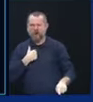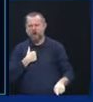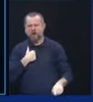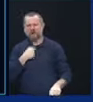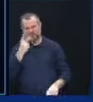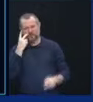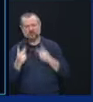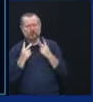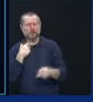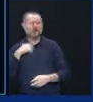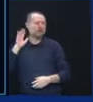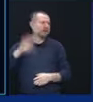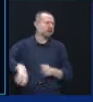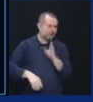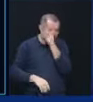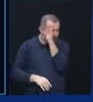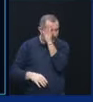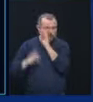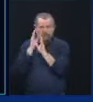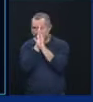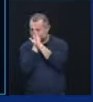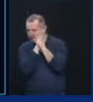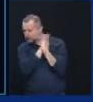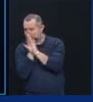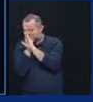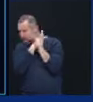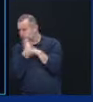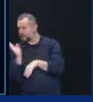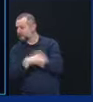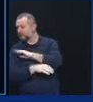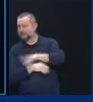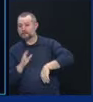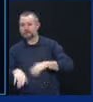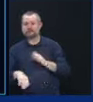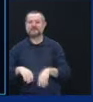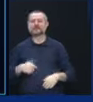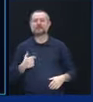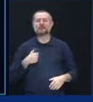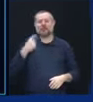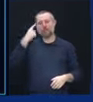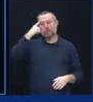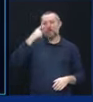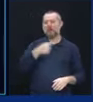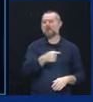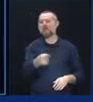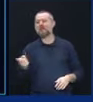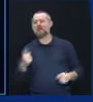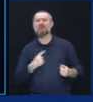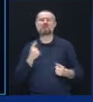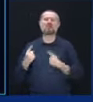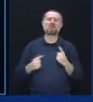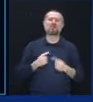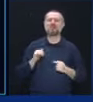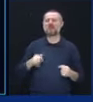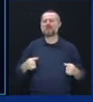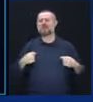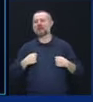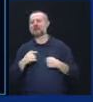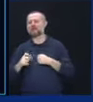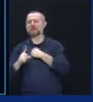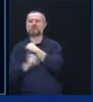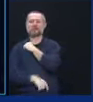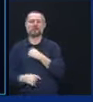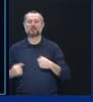as politics. I dismissed it as personal agendas. I dismissed it as